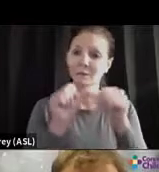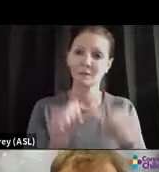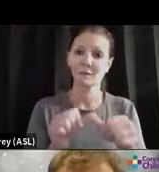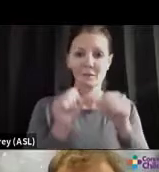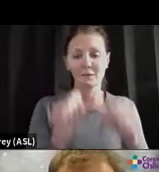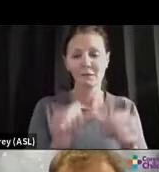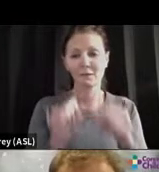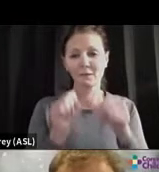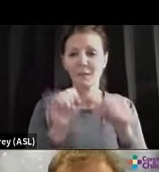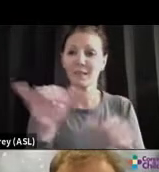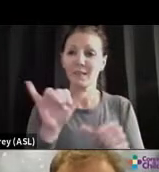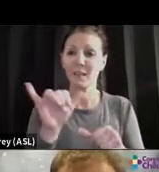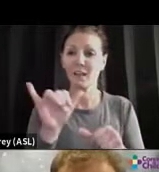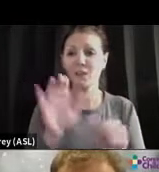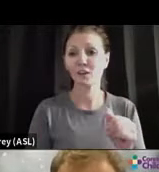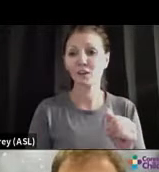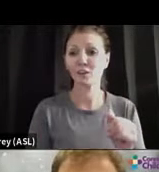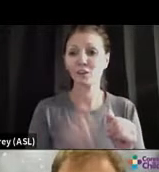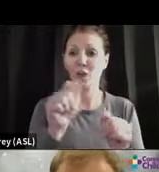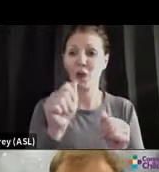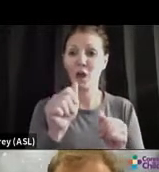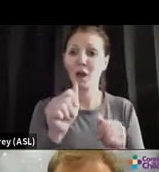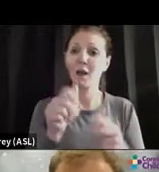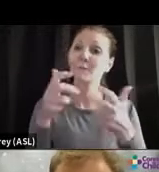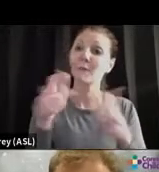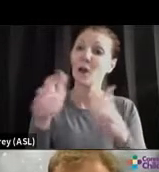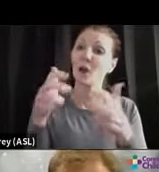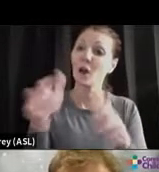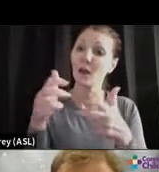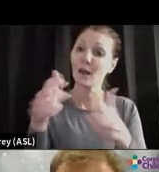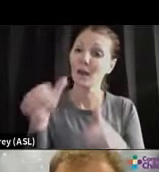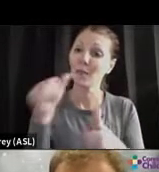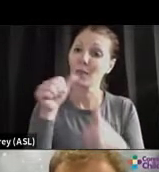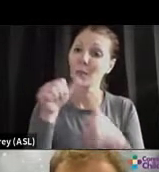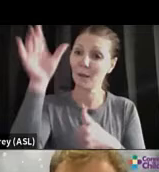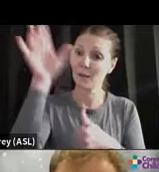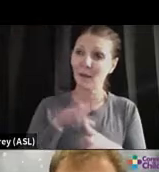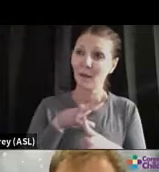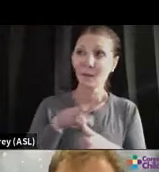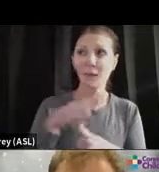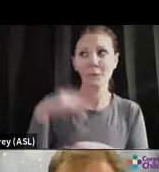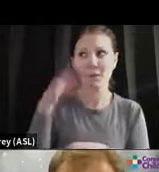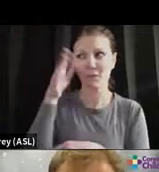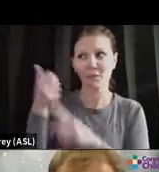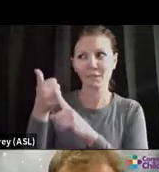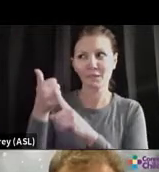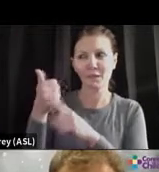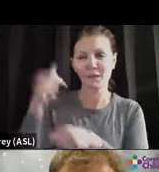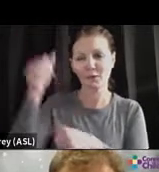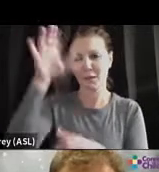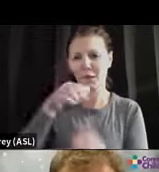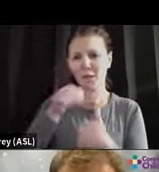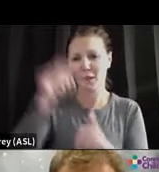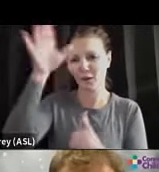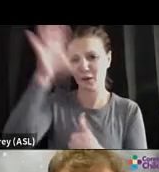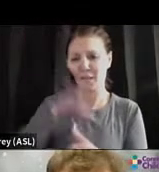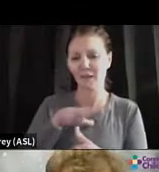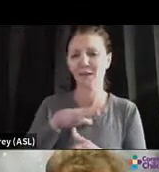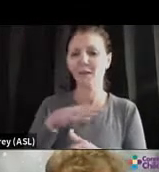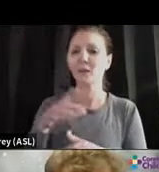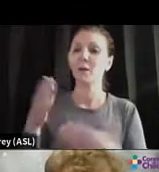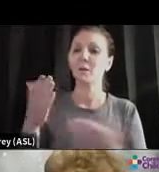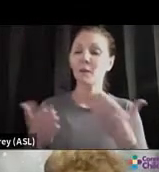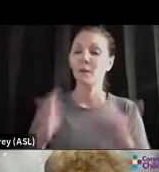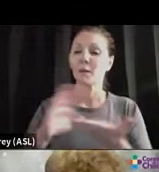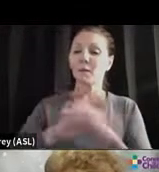you know, the dog who's barking at the letter carrier. And I say that with respect of my dad being a letter carrier. Right? We could fall into the pattern